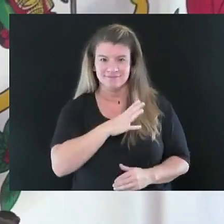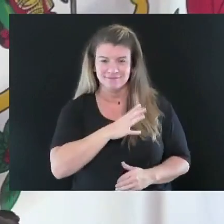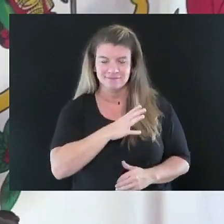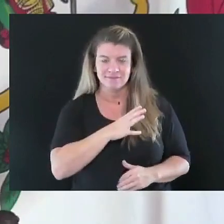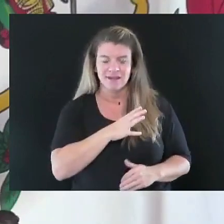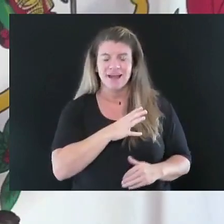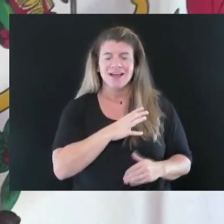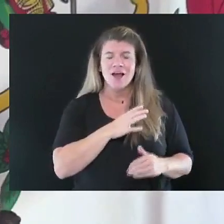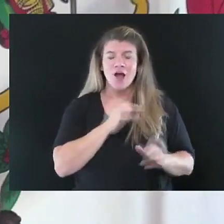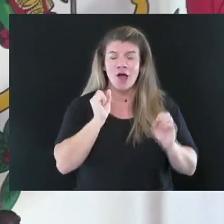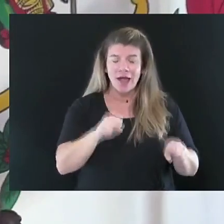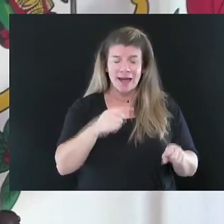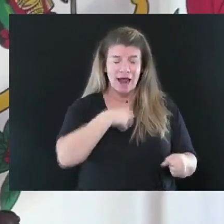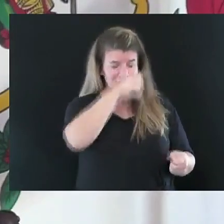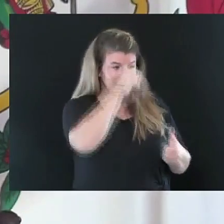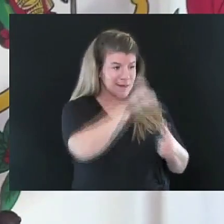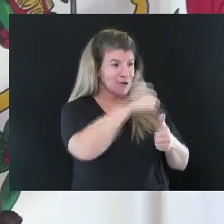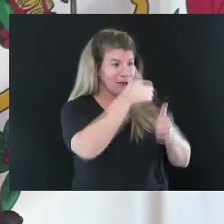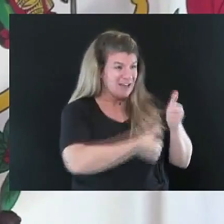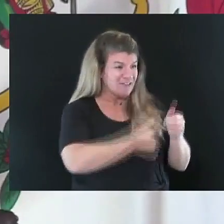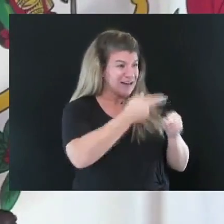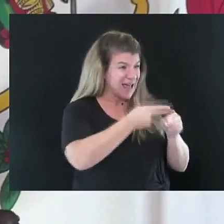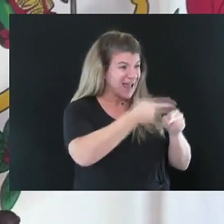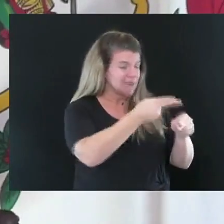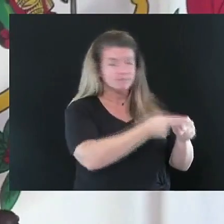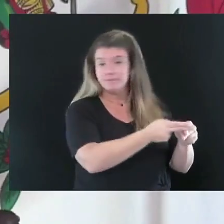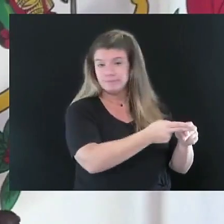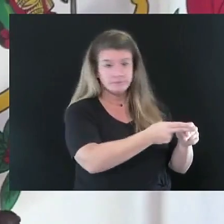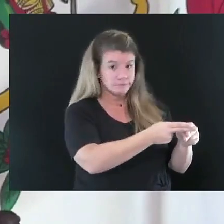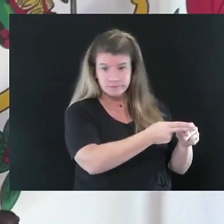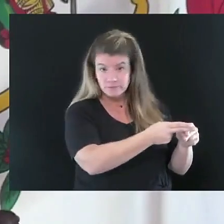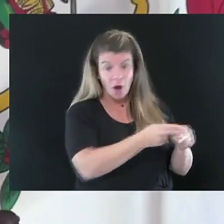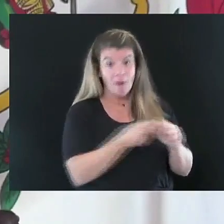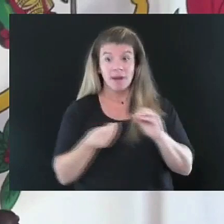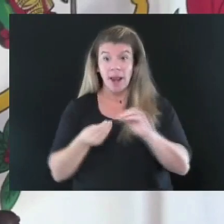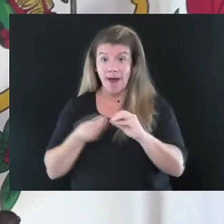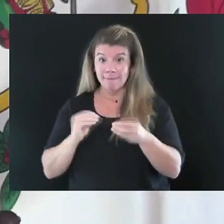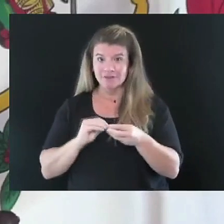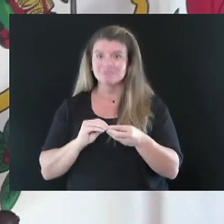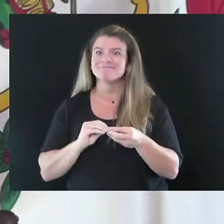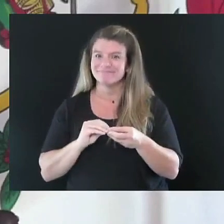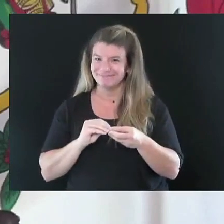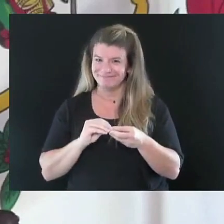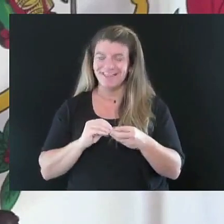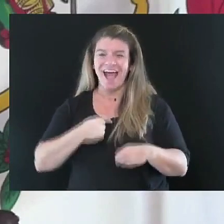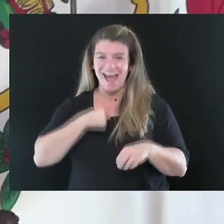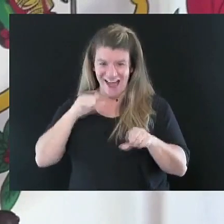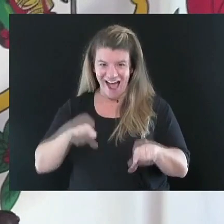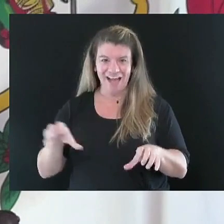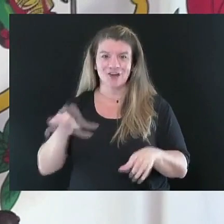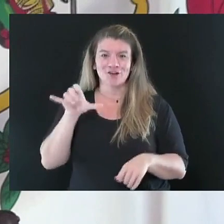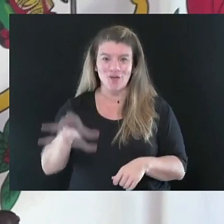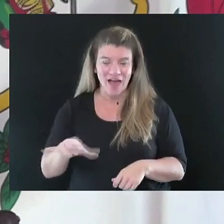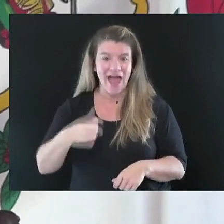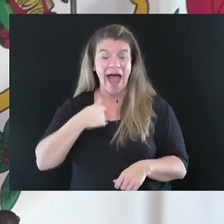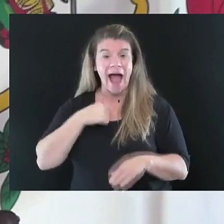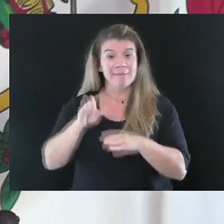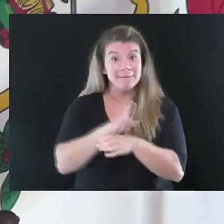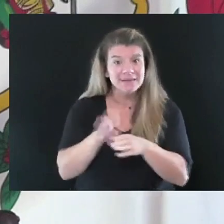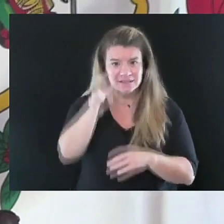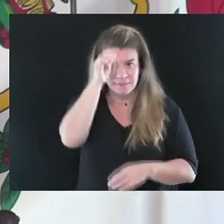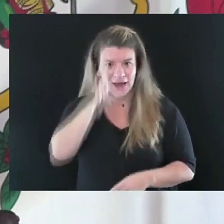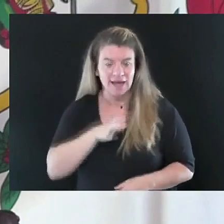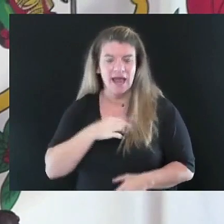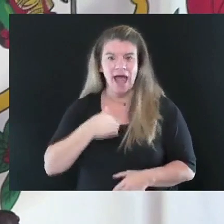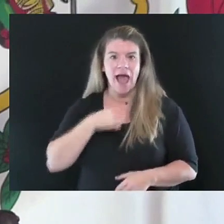time to remember names, but I can remember numbers and I can absolutely do the numbers. I'm a business guy. I'm a math guy.